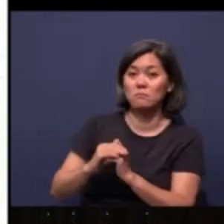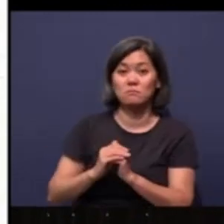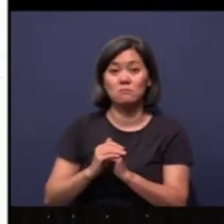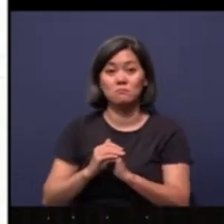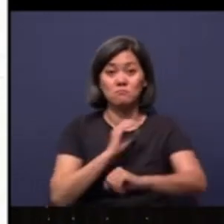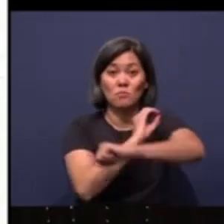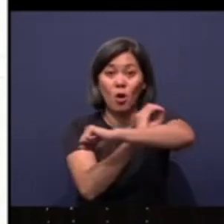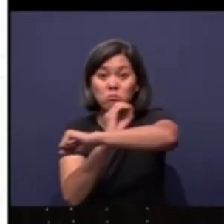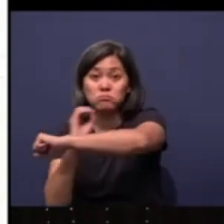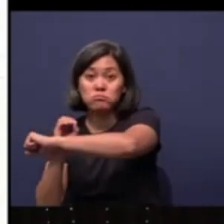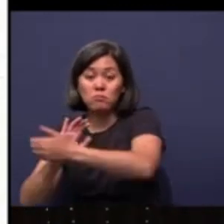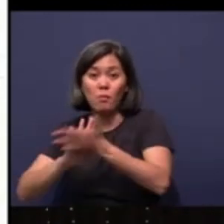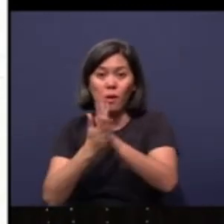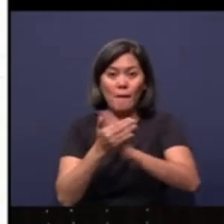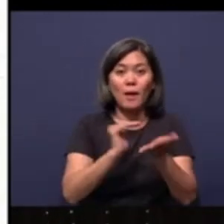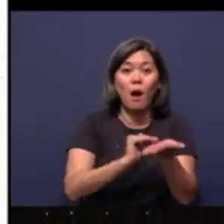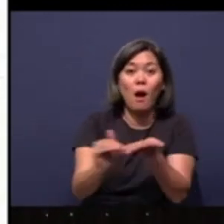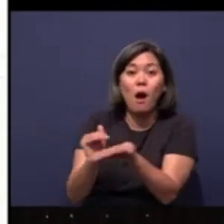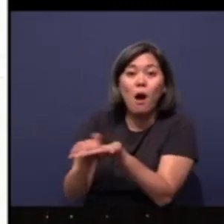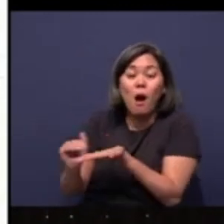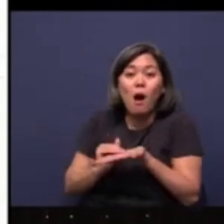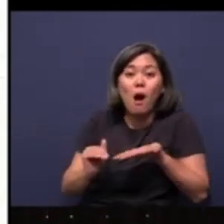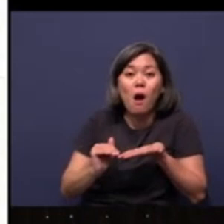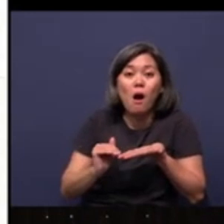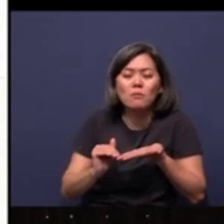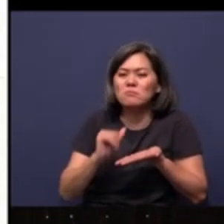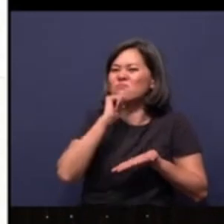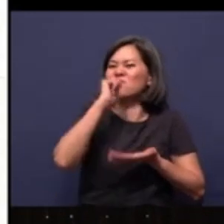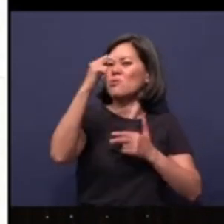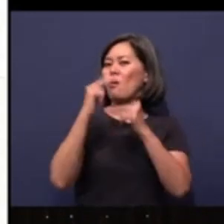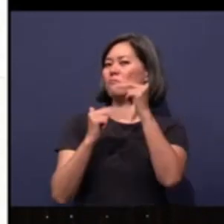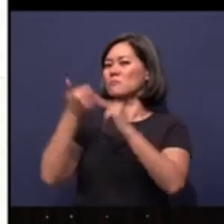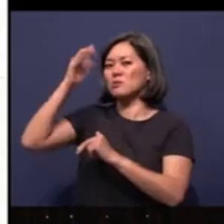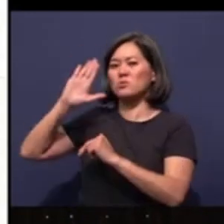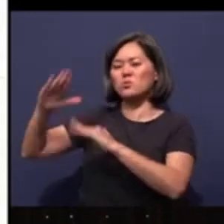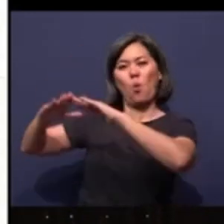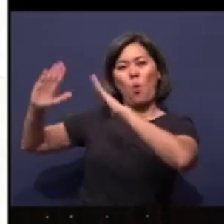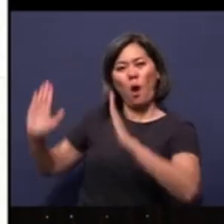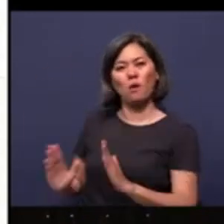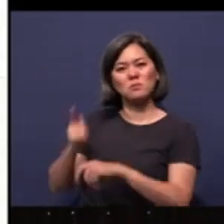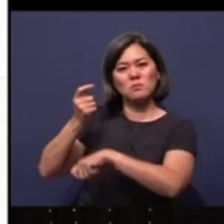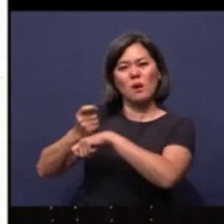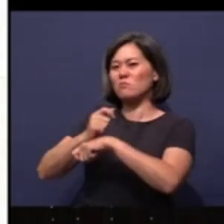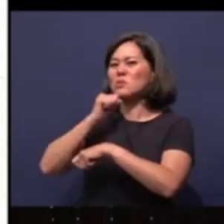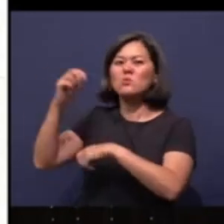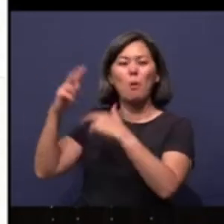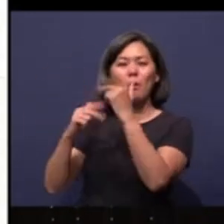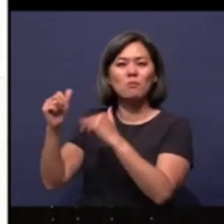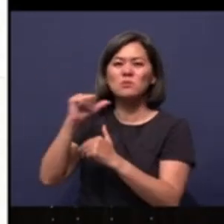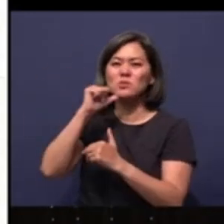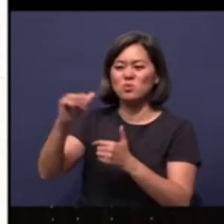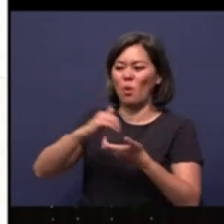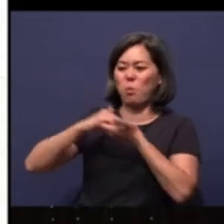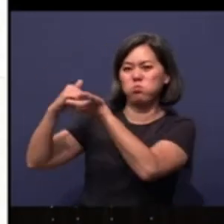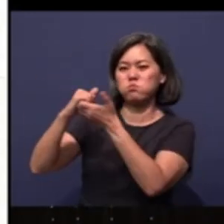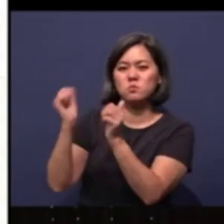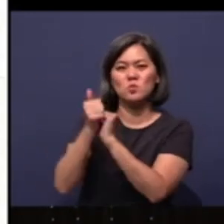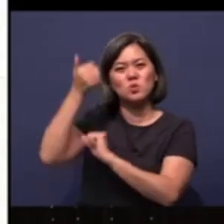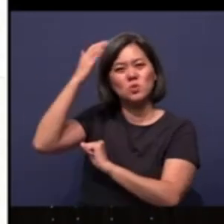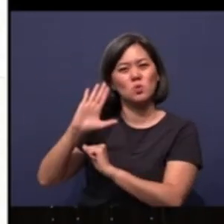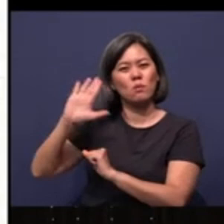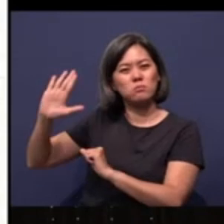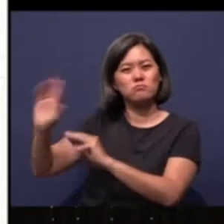became excuses to not build the God's house and his temple, to not co-work with God and his mission.